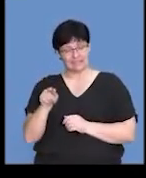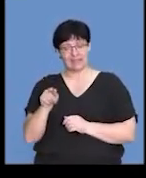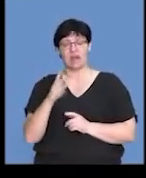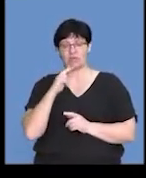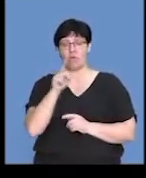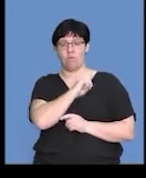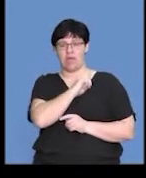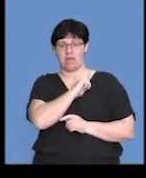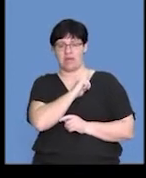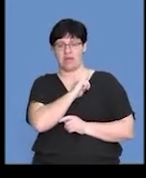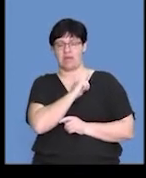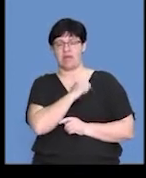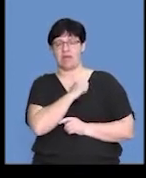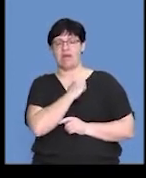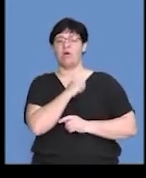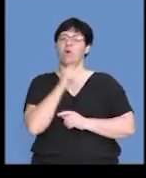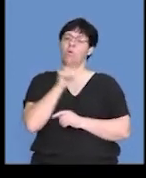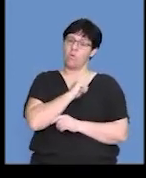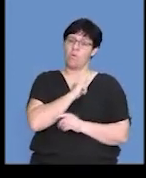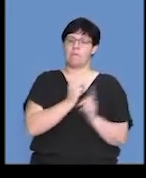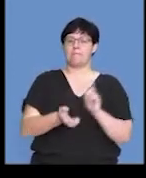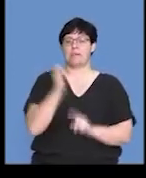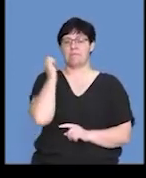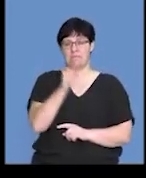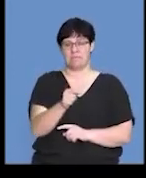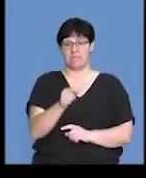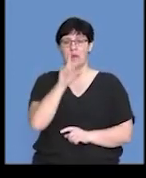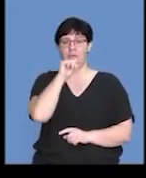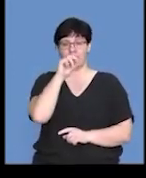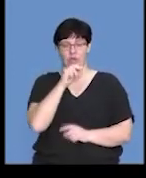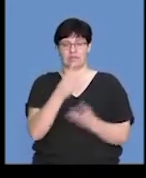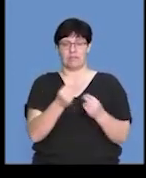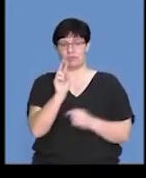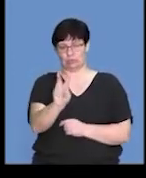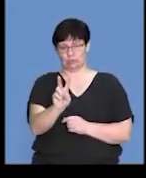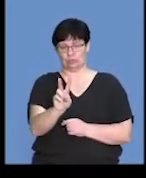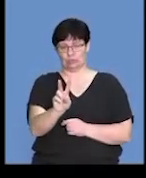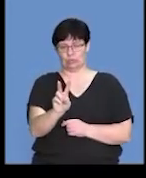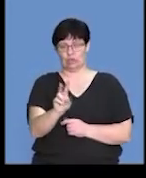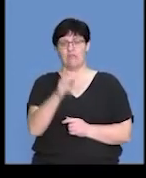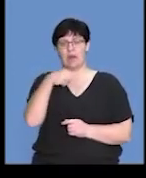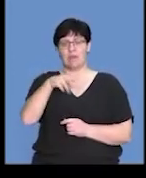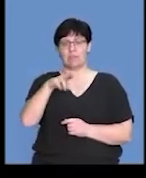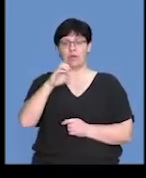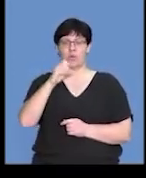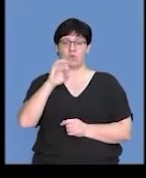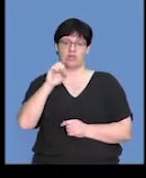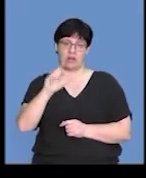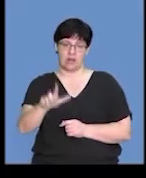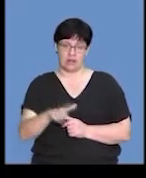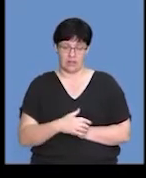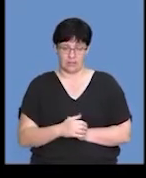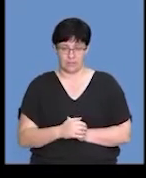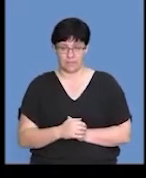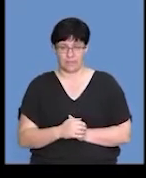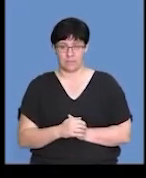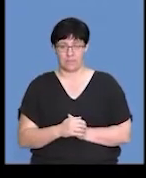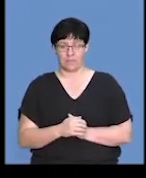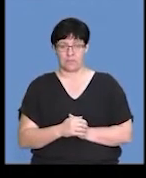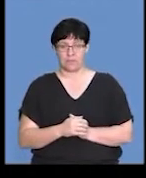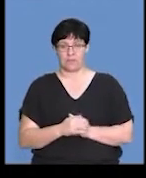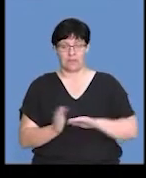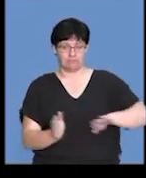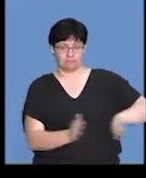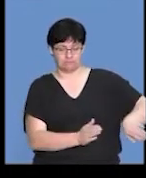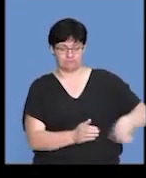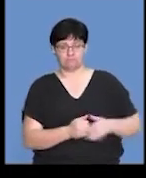rationale behind the reasoning for why I've picked bird species two as being the one that is precocial. Okay,